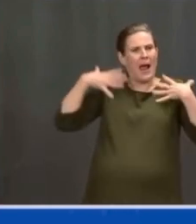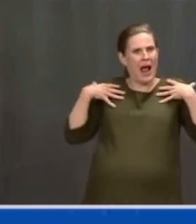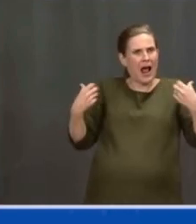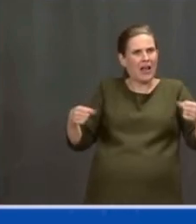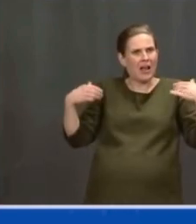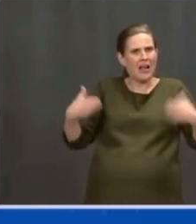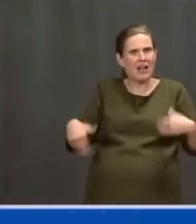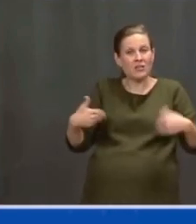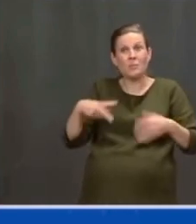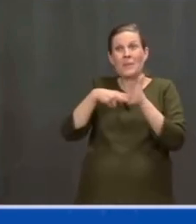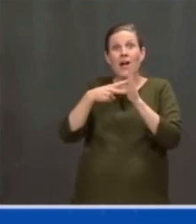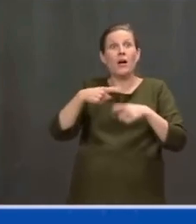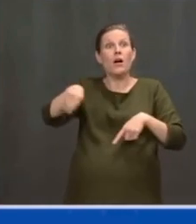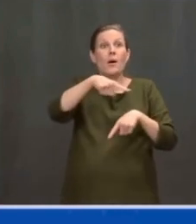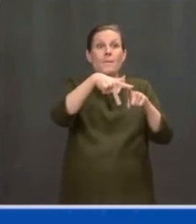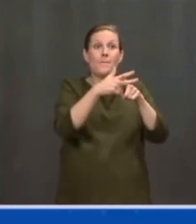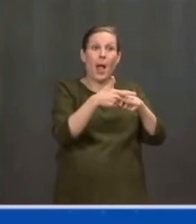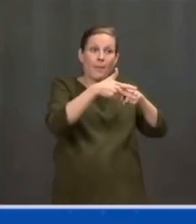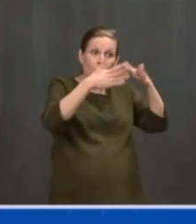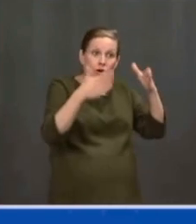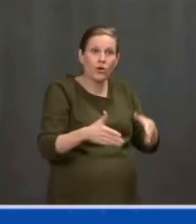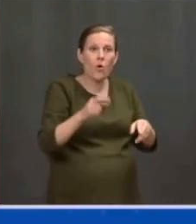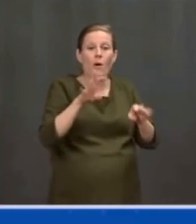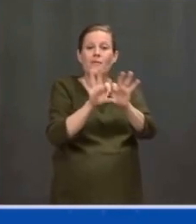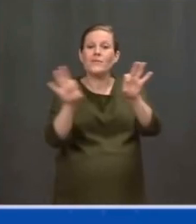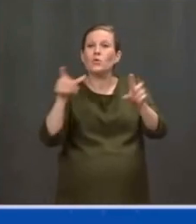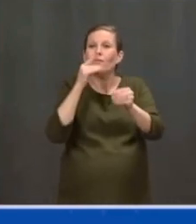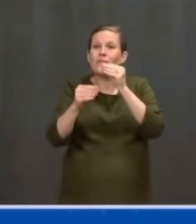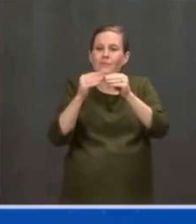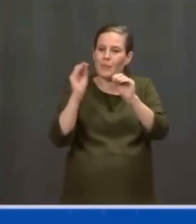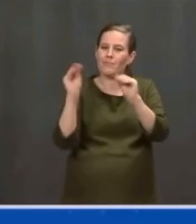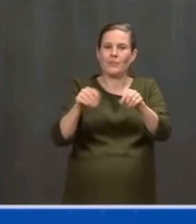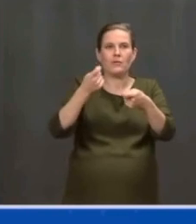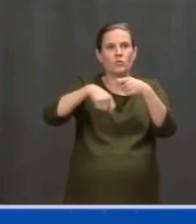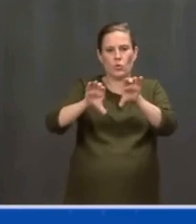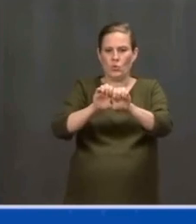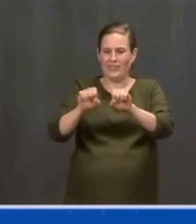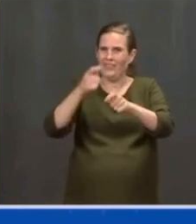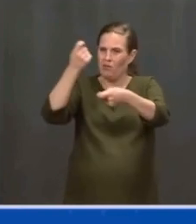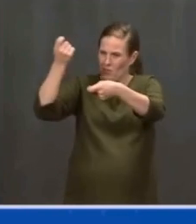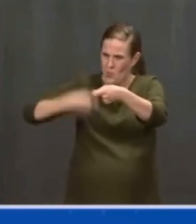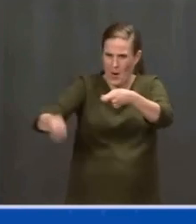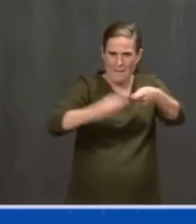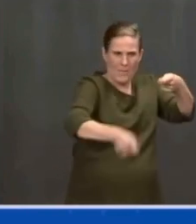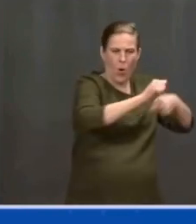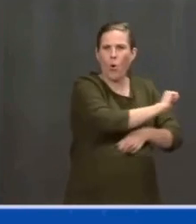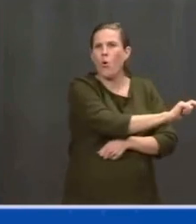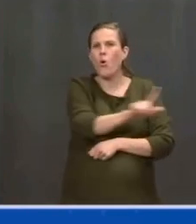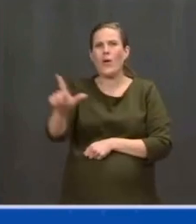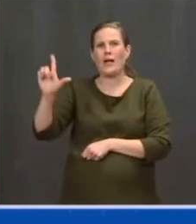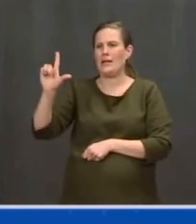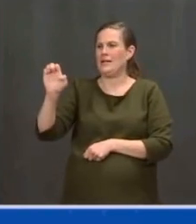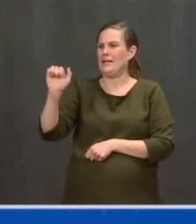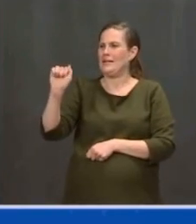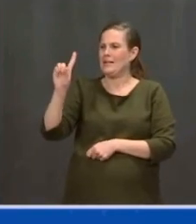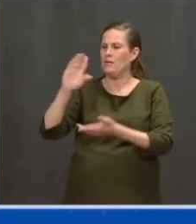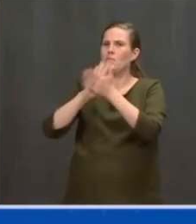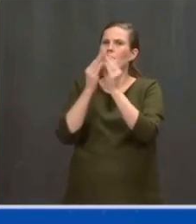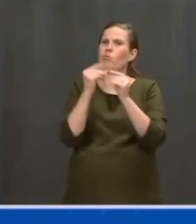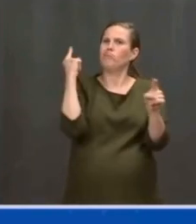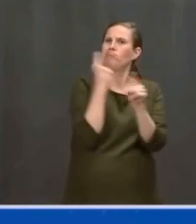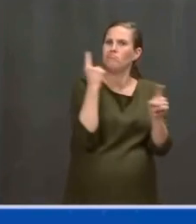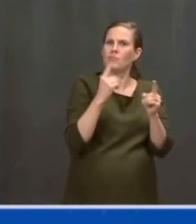100 percent of the nation's lead pipes and service lines. So every American,